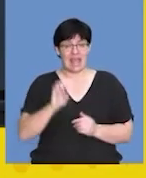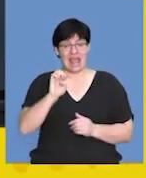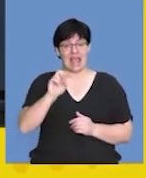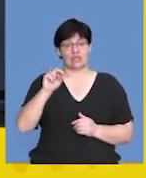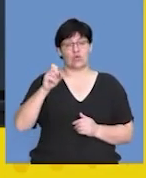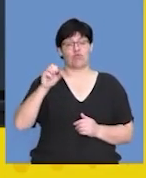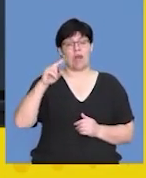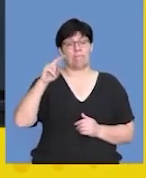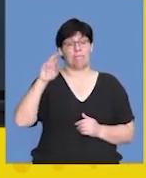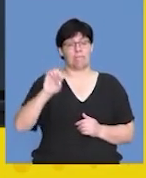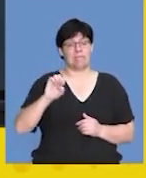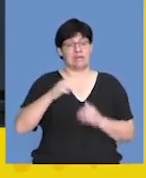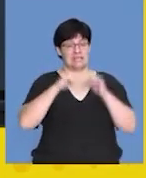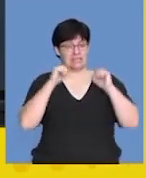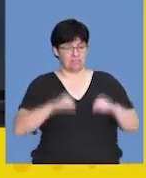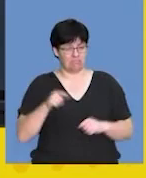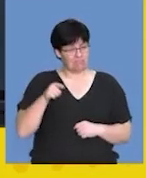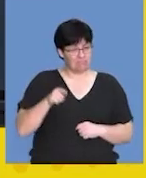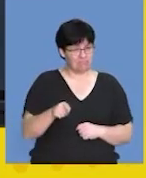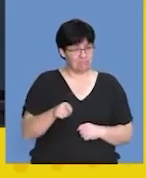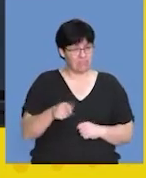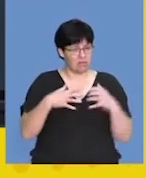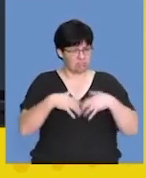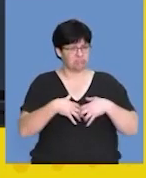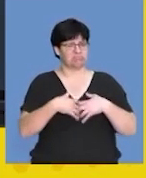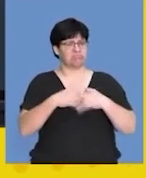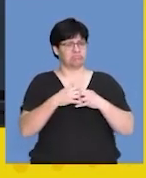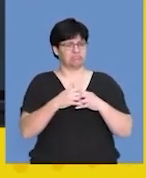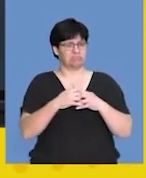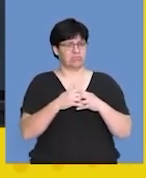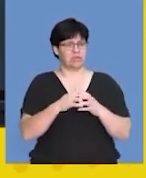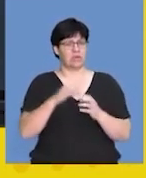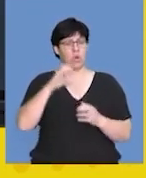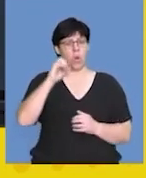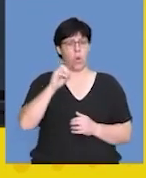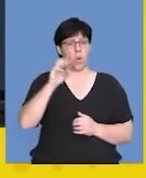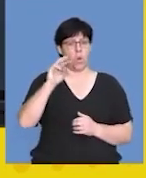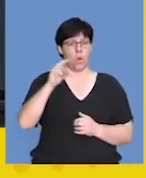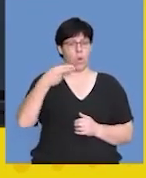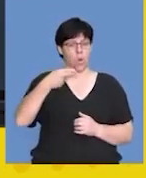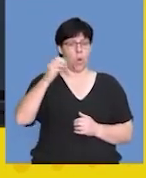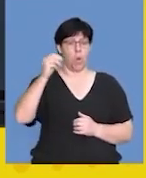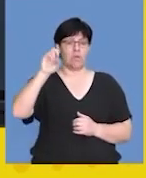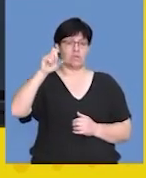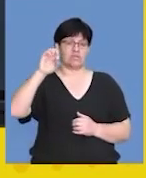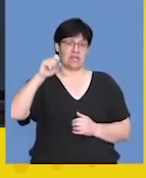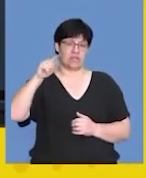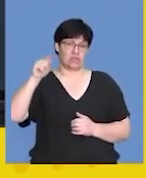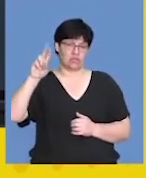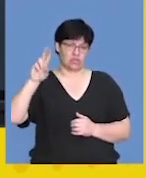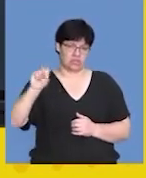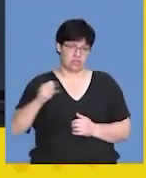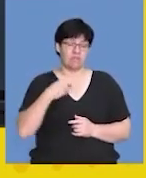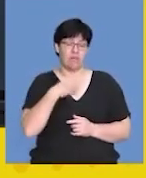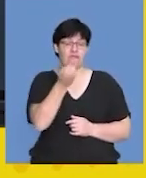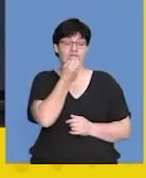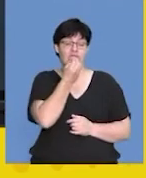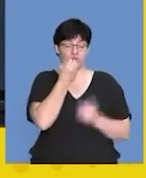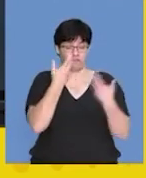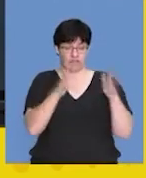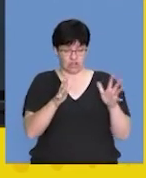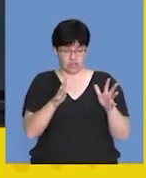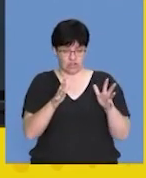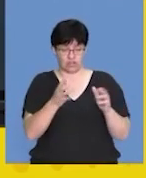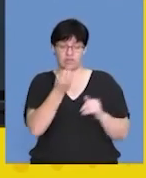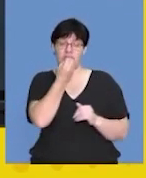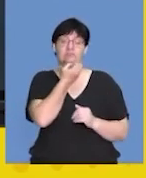looking at how the endocrine system establishes homeostasis. We know that after consuming a meal, your blood sugar